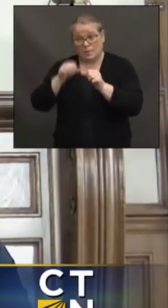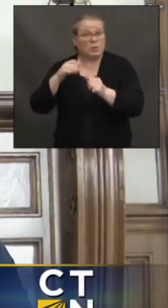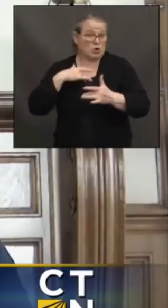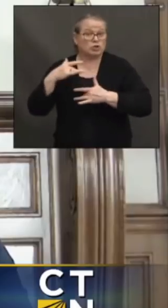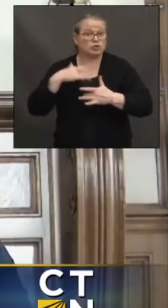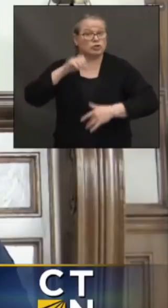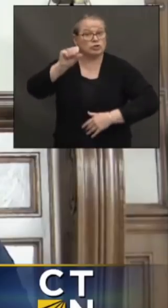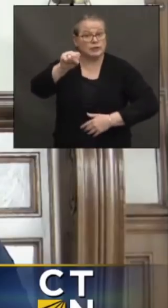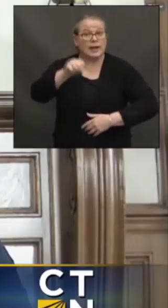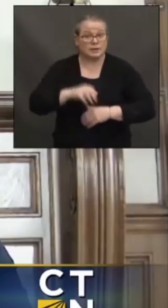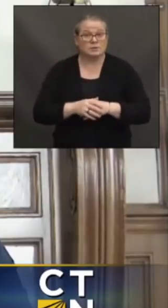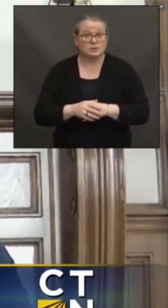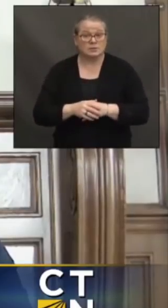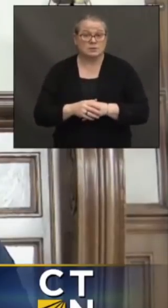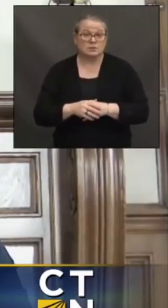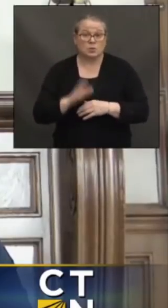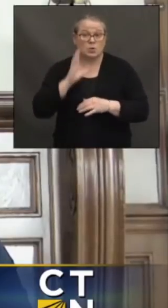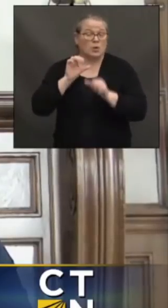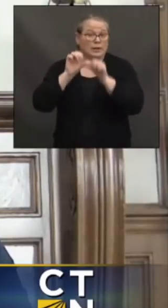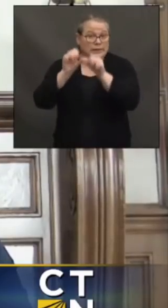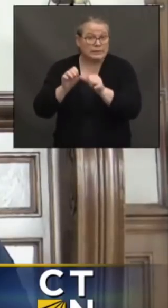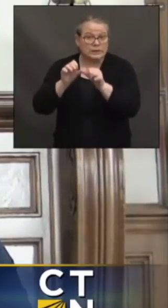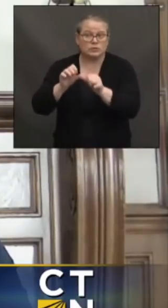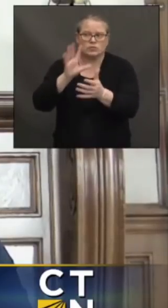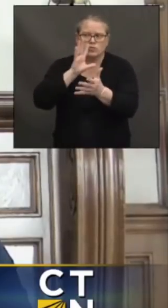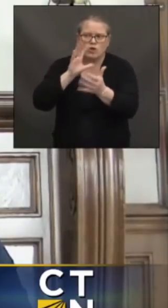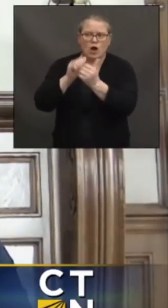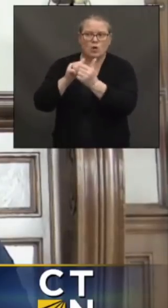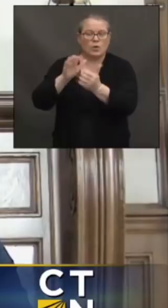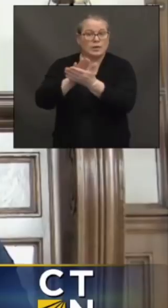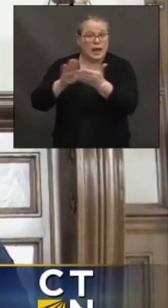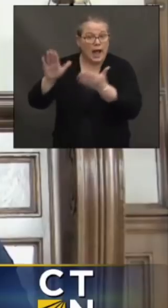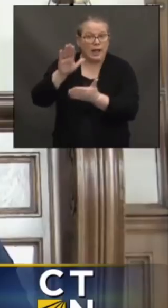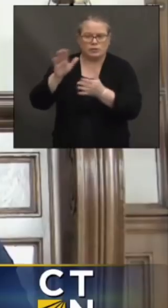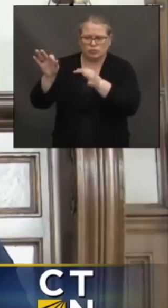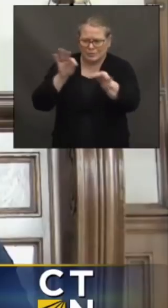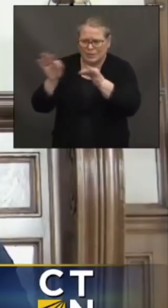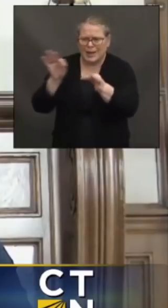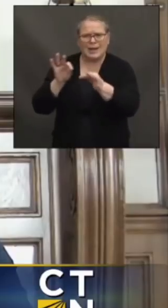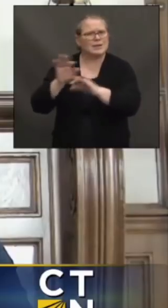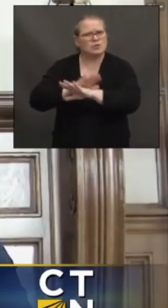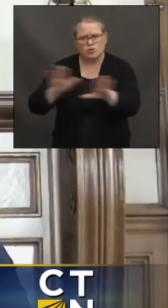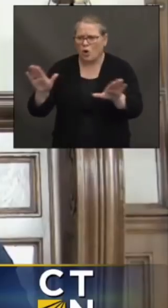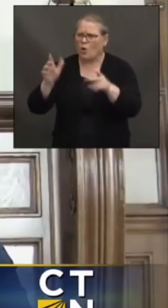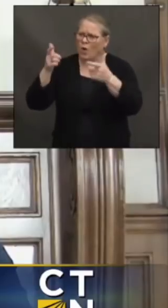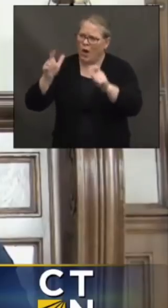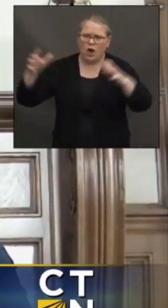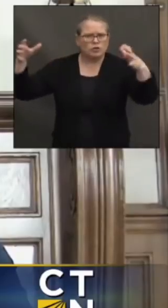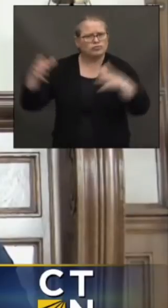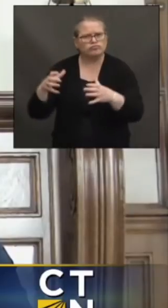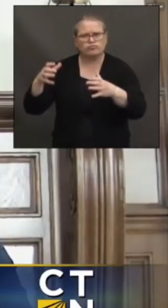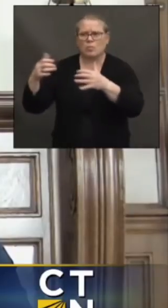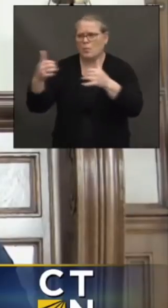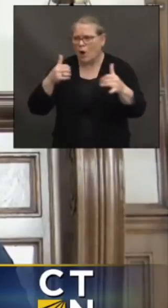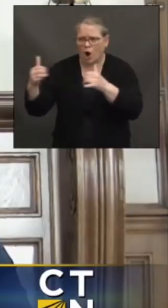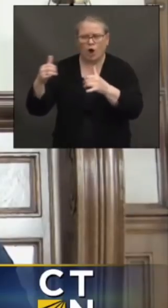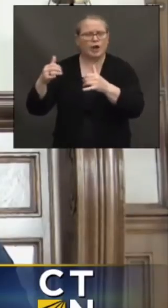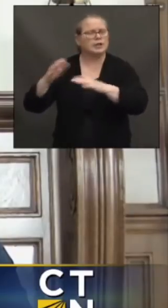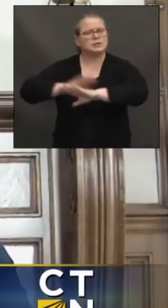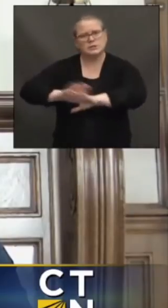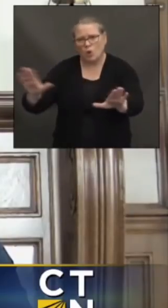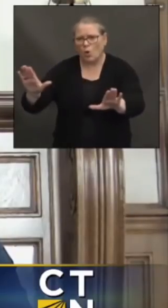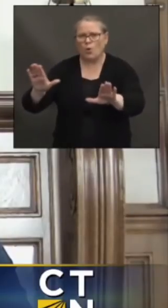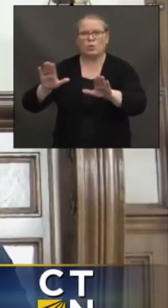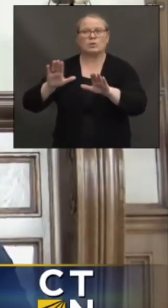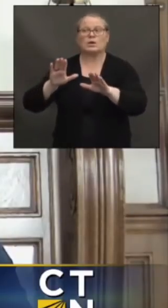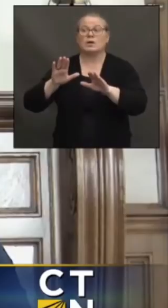about that. we're going to continue to talk to our college communities about the importance of not having large gatherings, especially as we get further